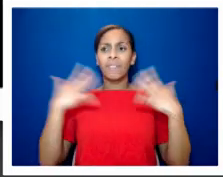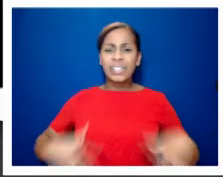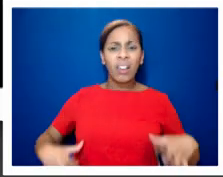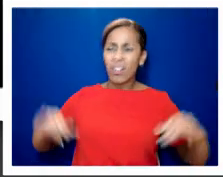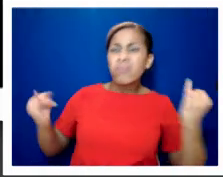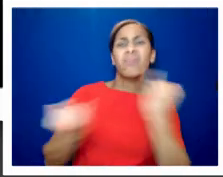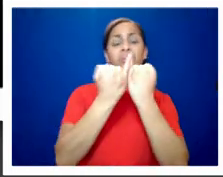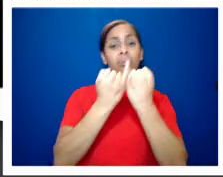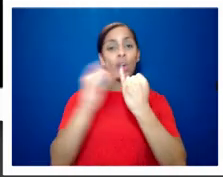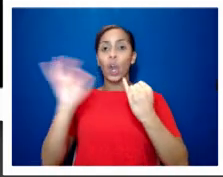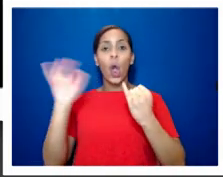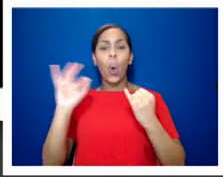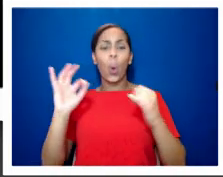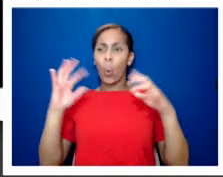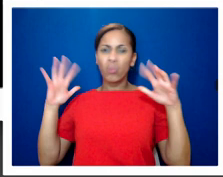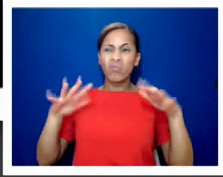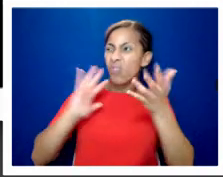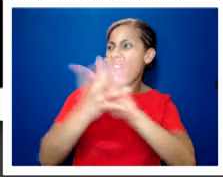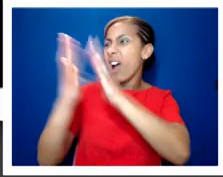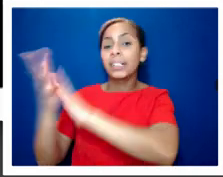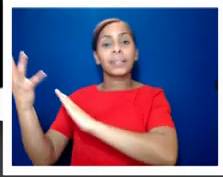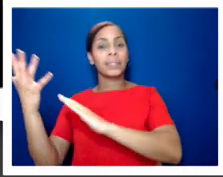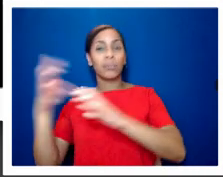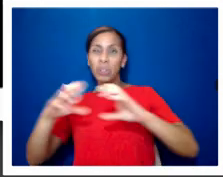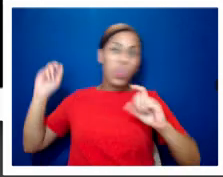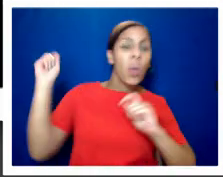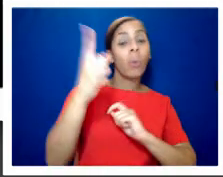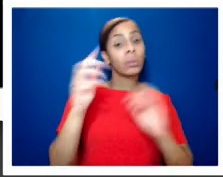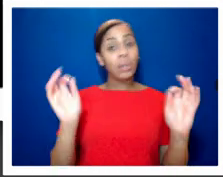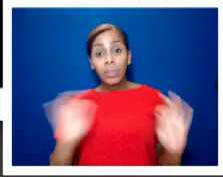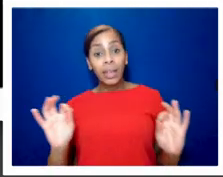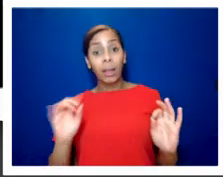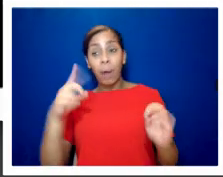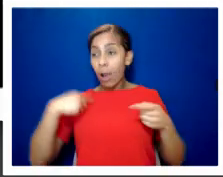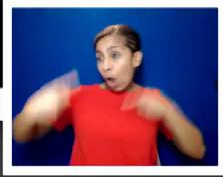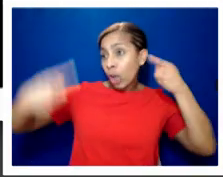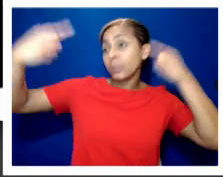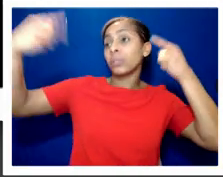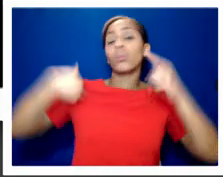streets there were occasional disturbances but we won the argument and politics is all about that so there we go